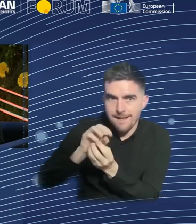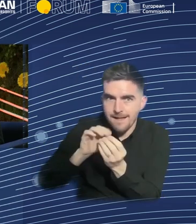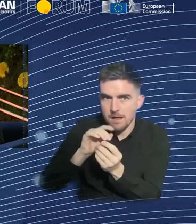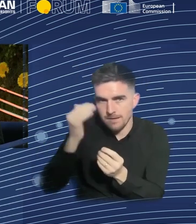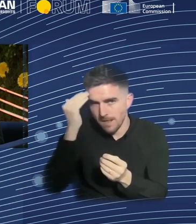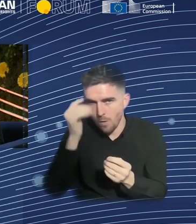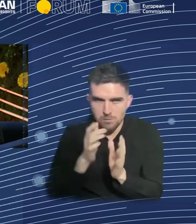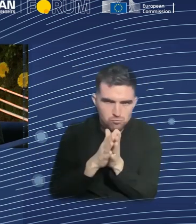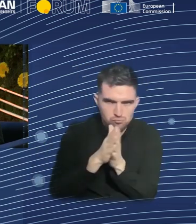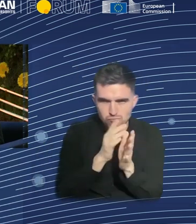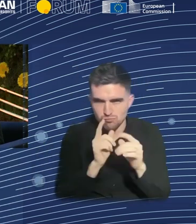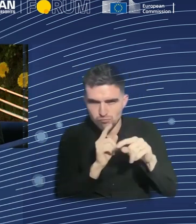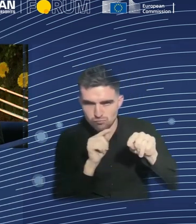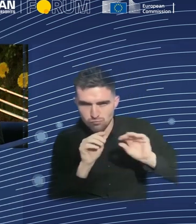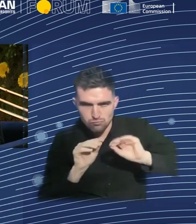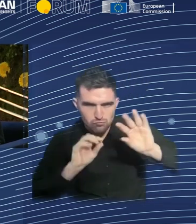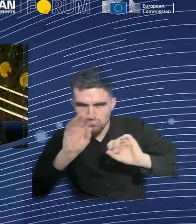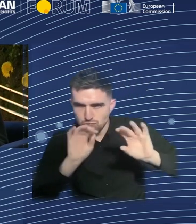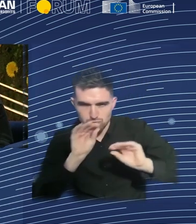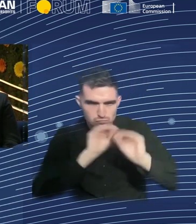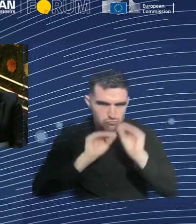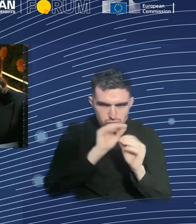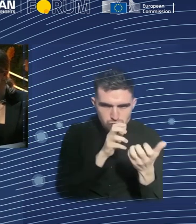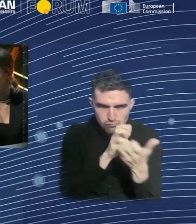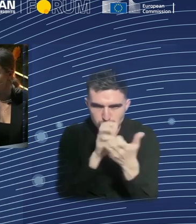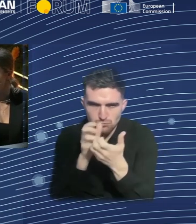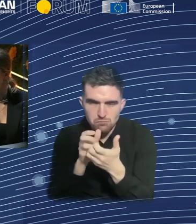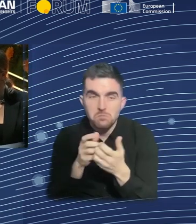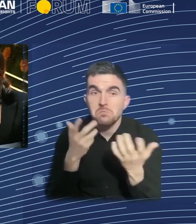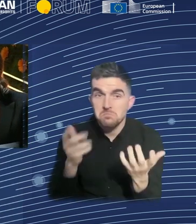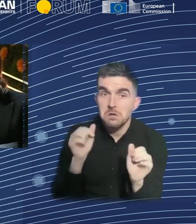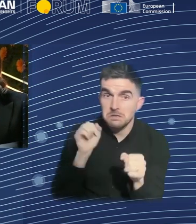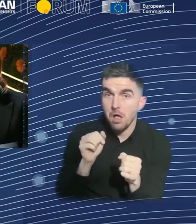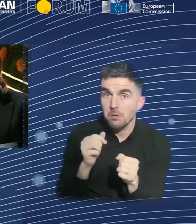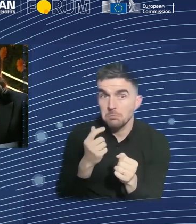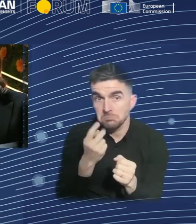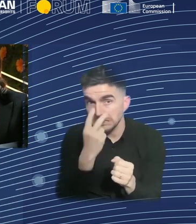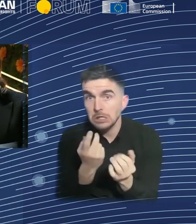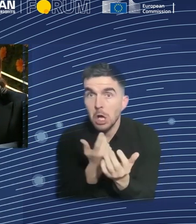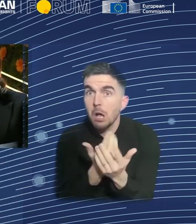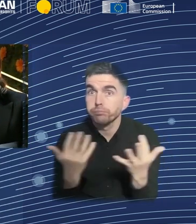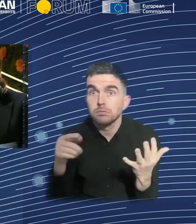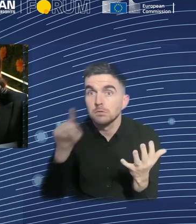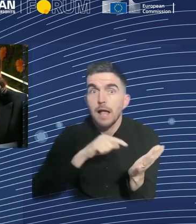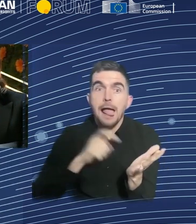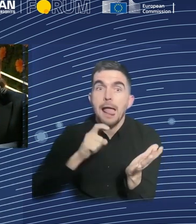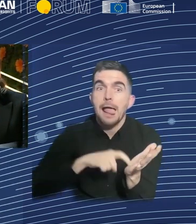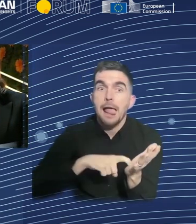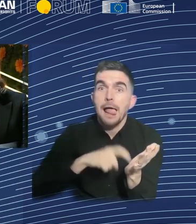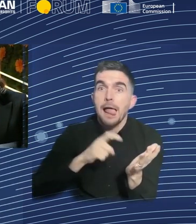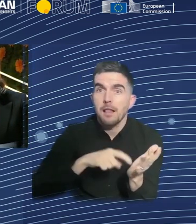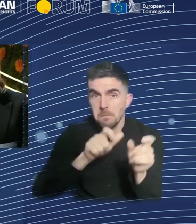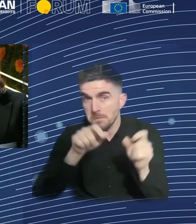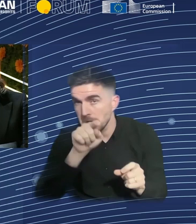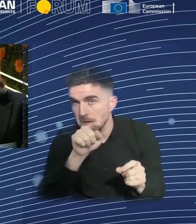or the amount of time that the user is spending on the screen with their particular platform. And in